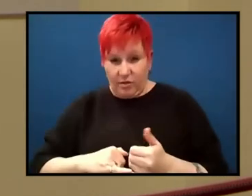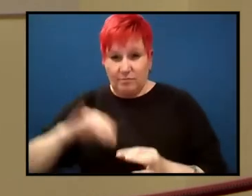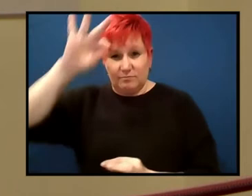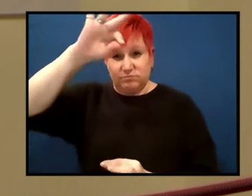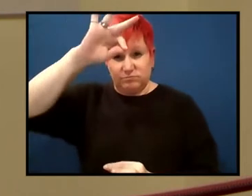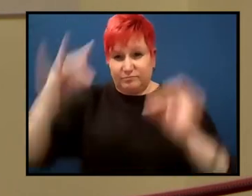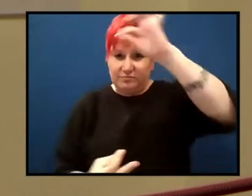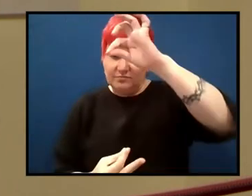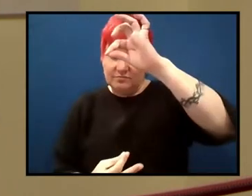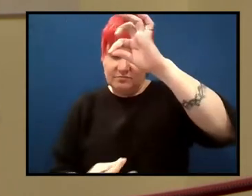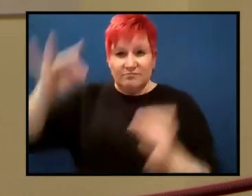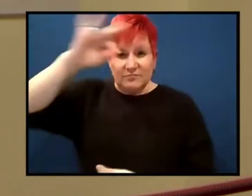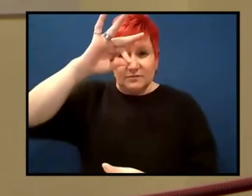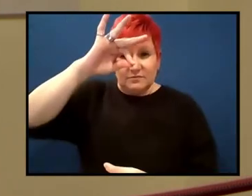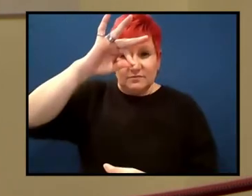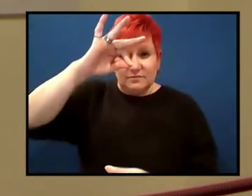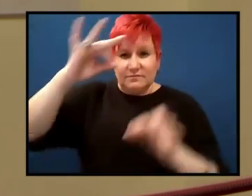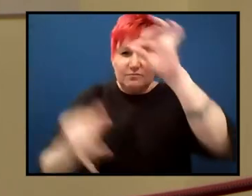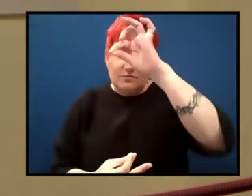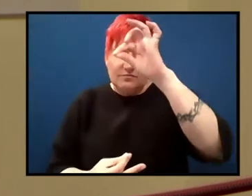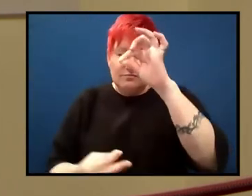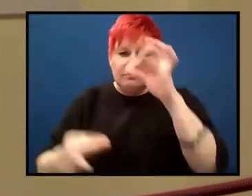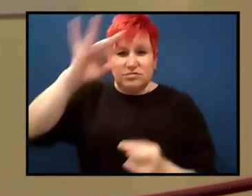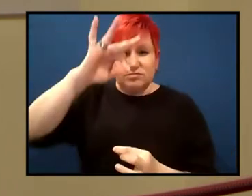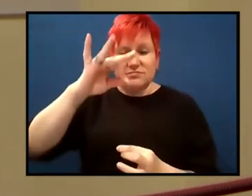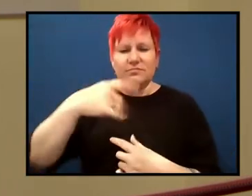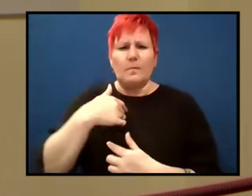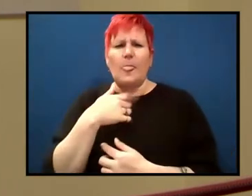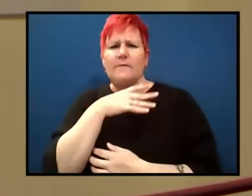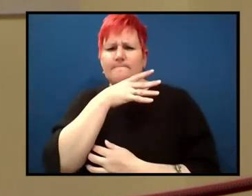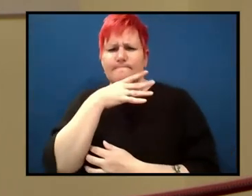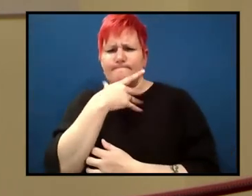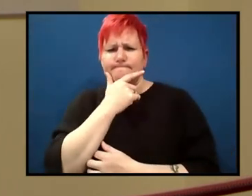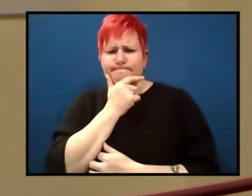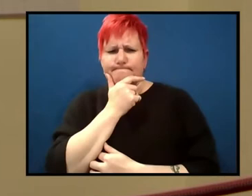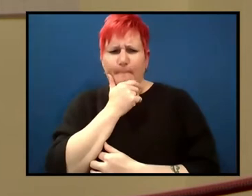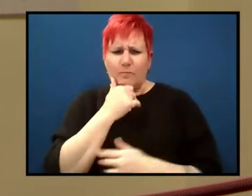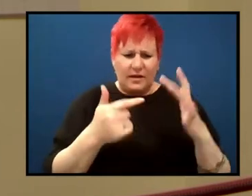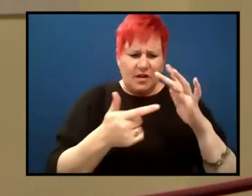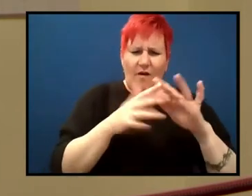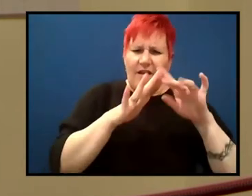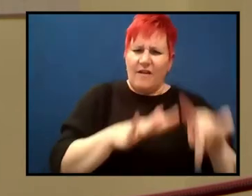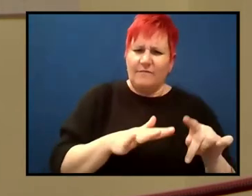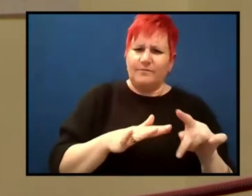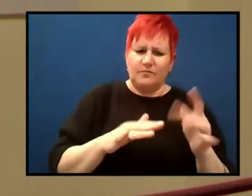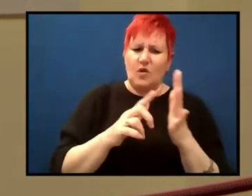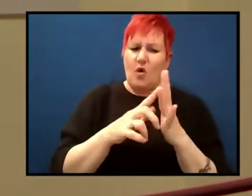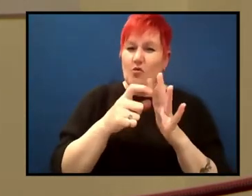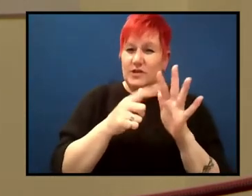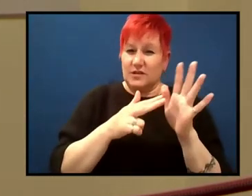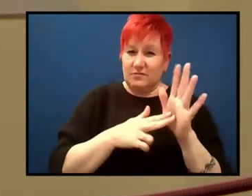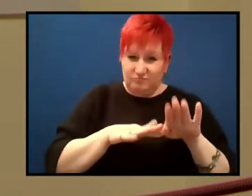to the North Pole. And he realised that if the ocean floor was being formed like a big conveyor belt,